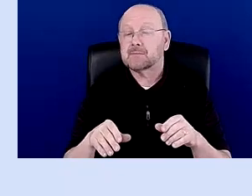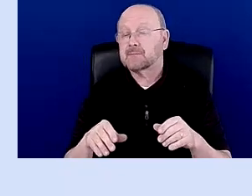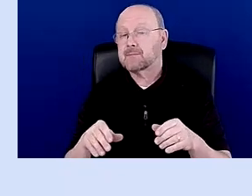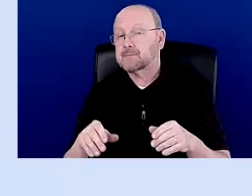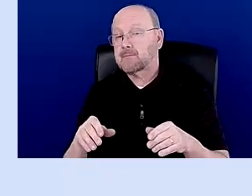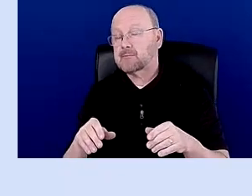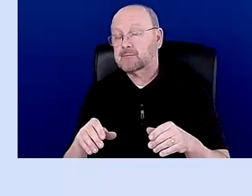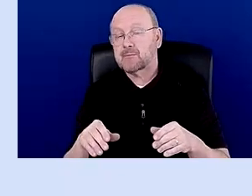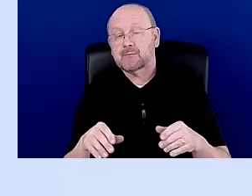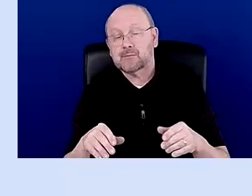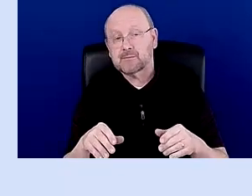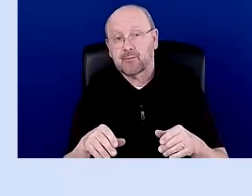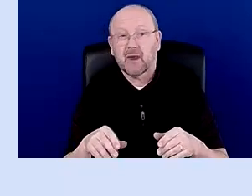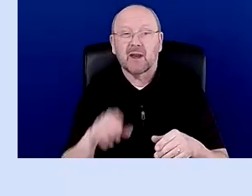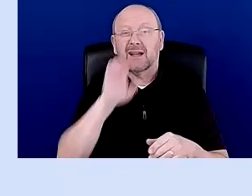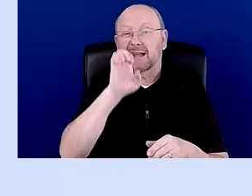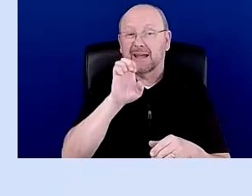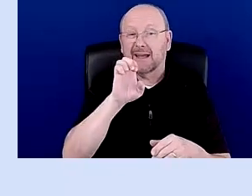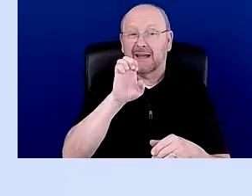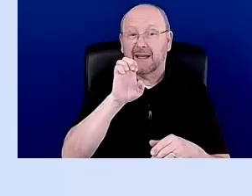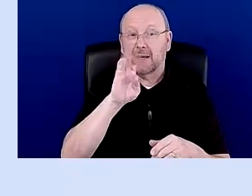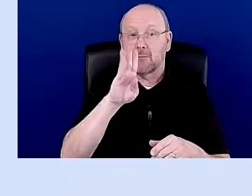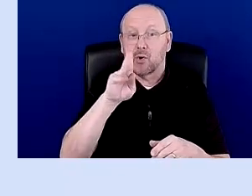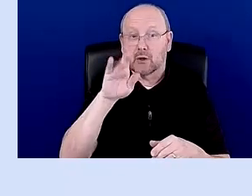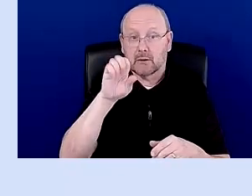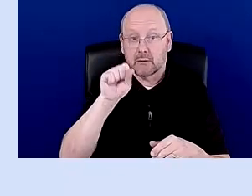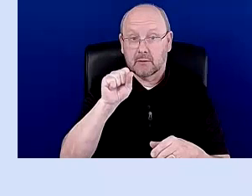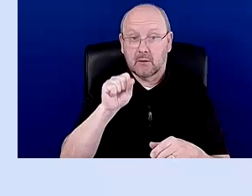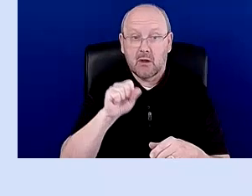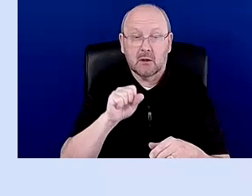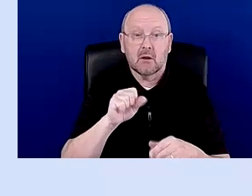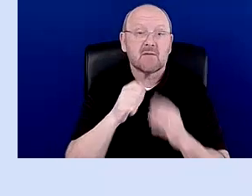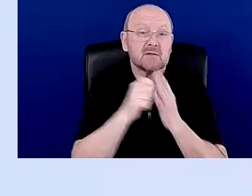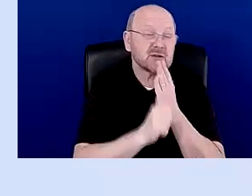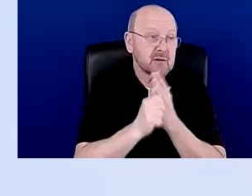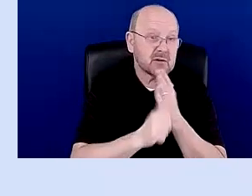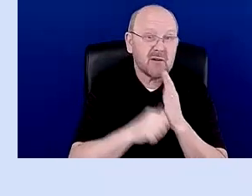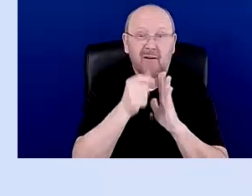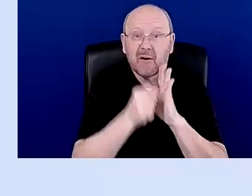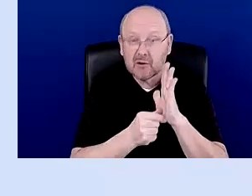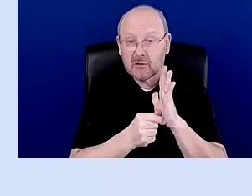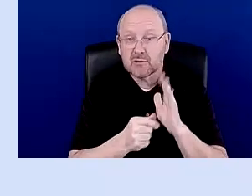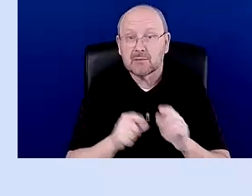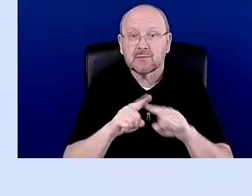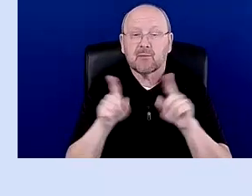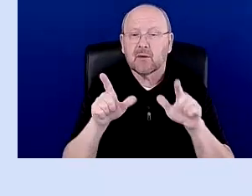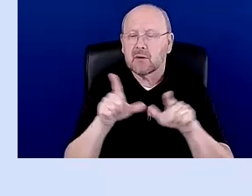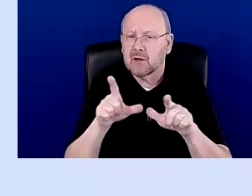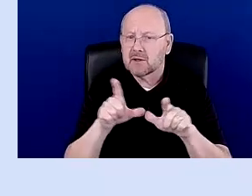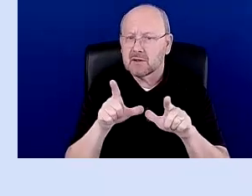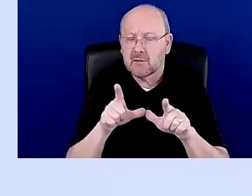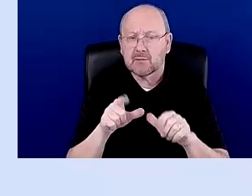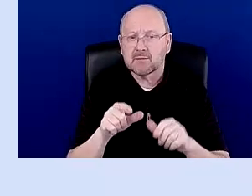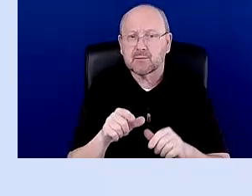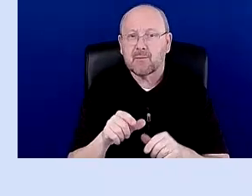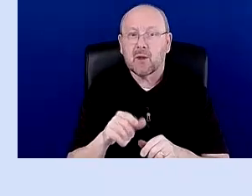in terms of eBooks, journal articles, um, there are different licenses that, uh, that